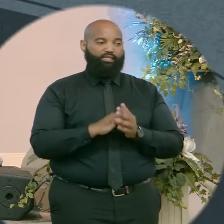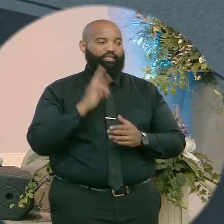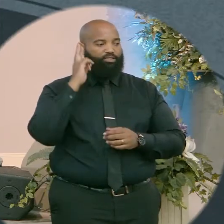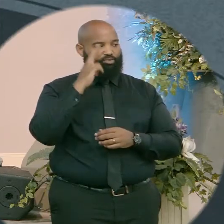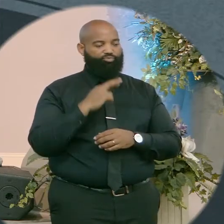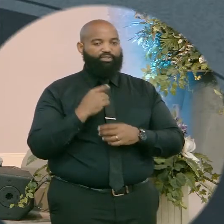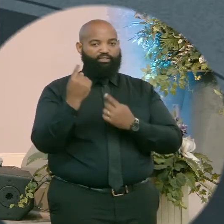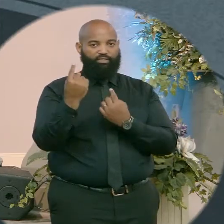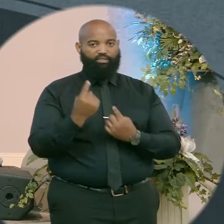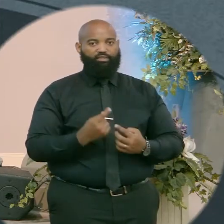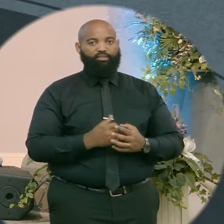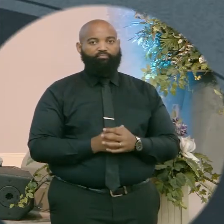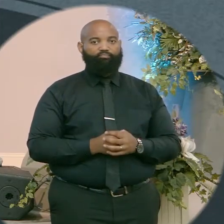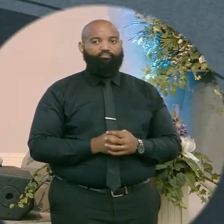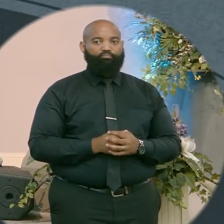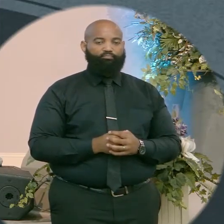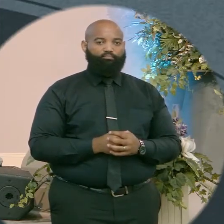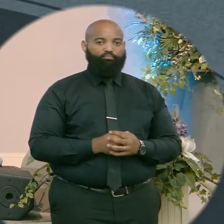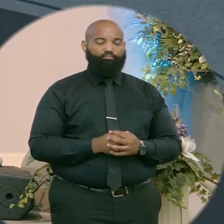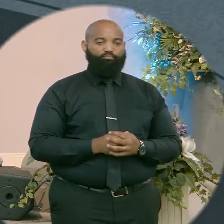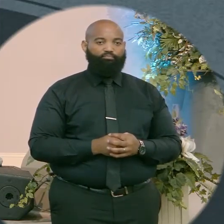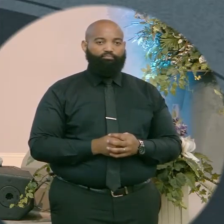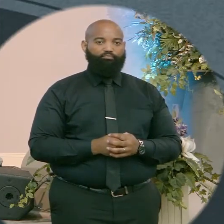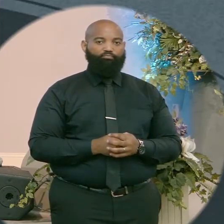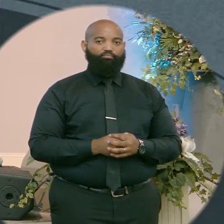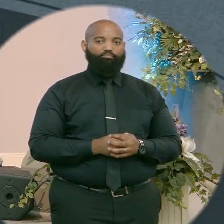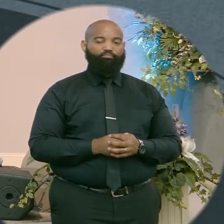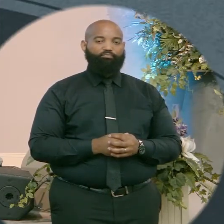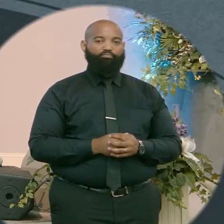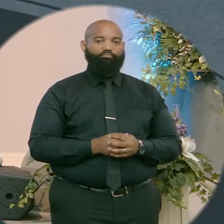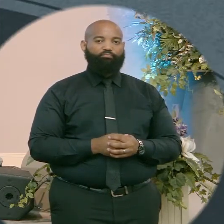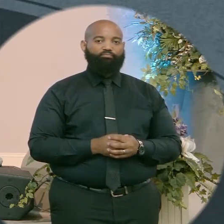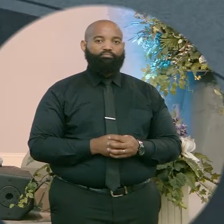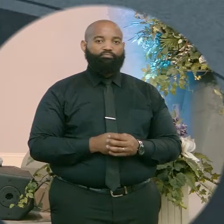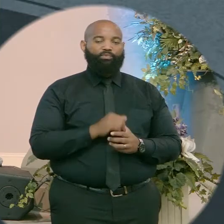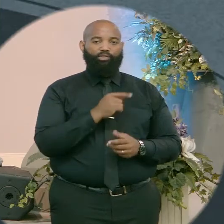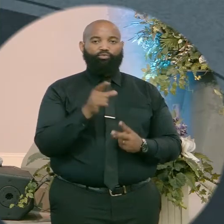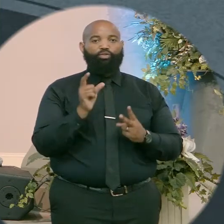That's why he came. And the God kind of life is still available to anybody who chooses to believe.